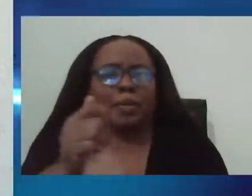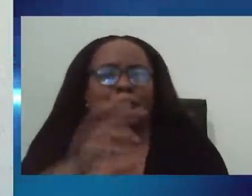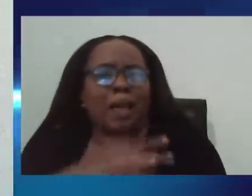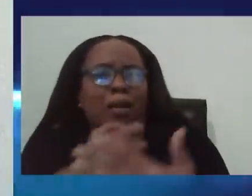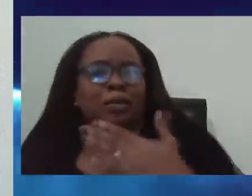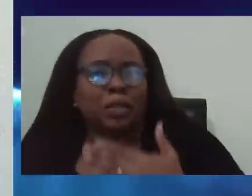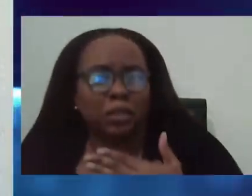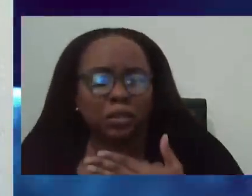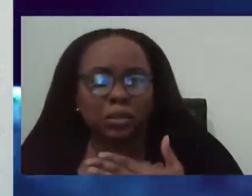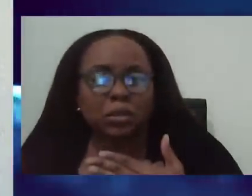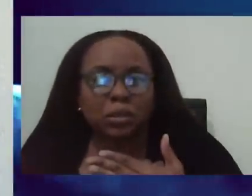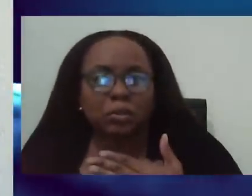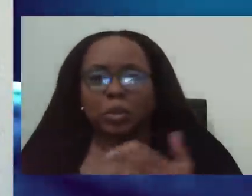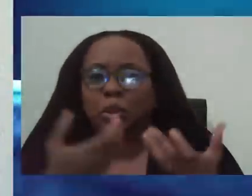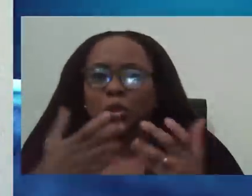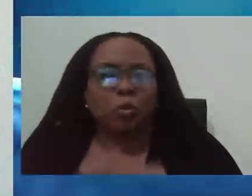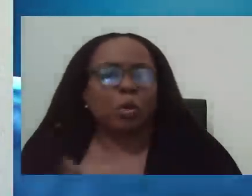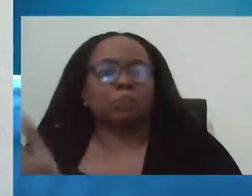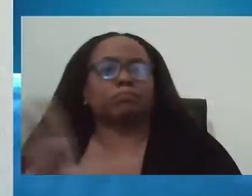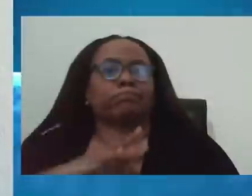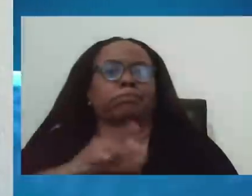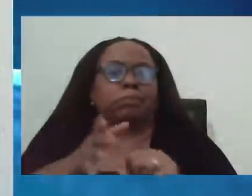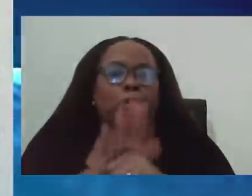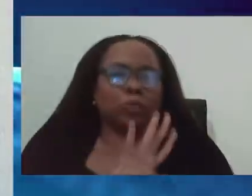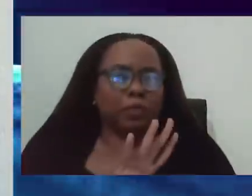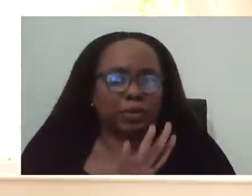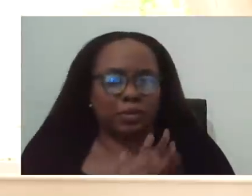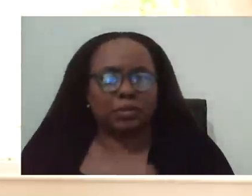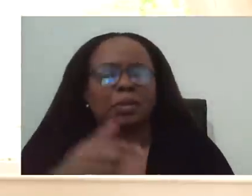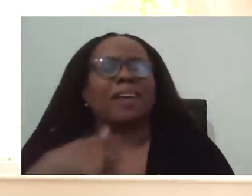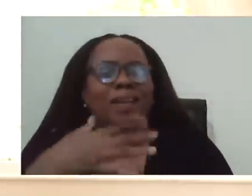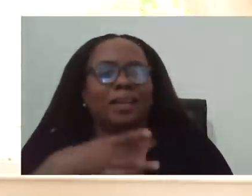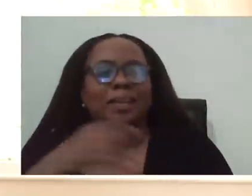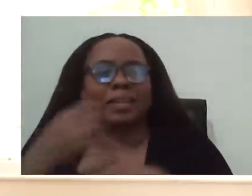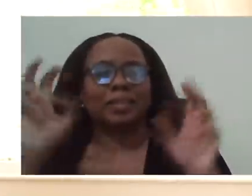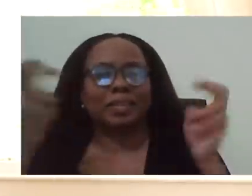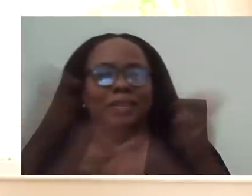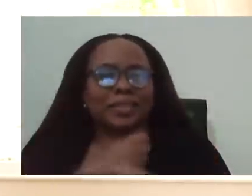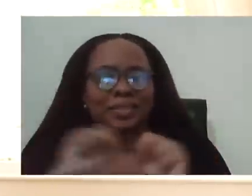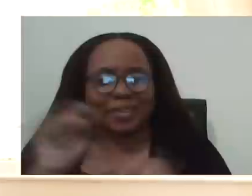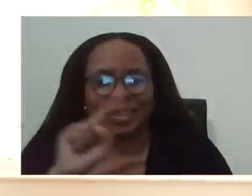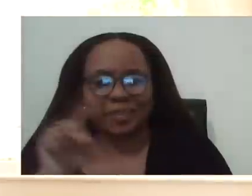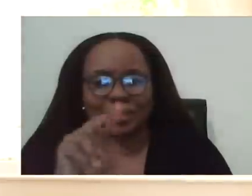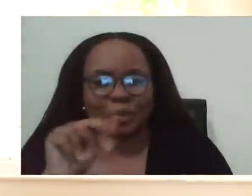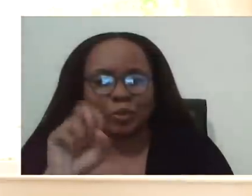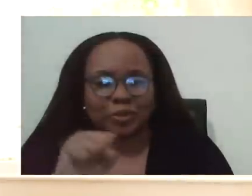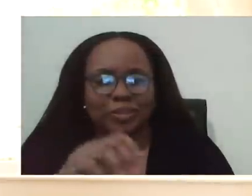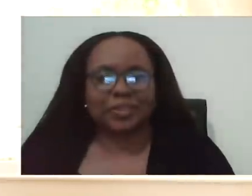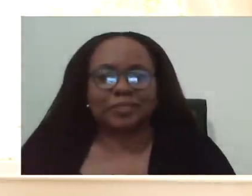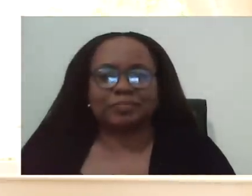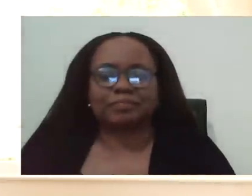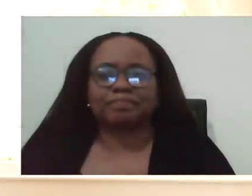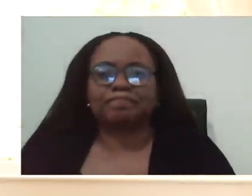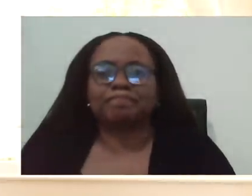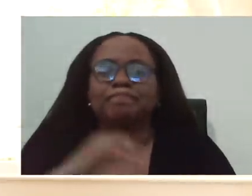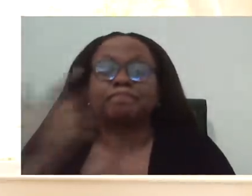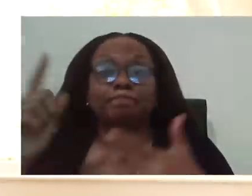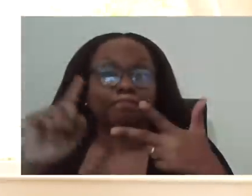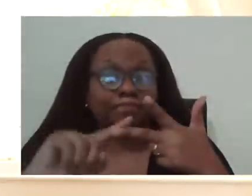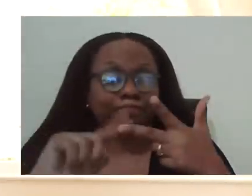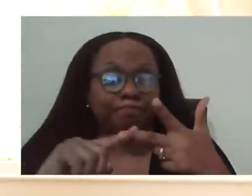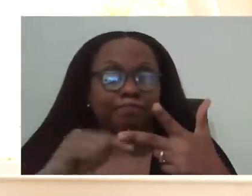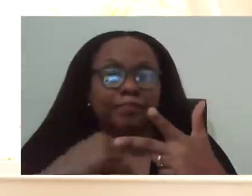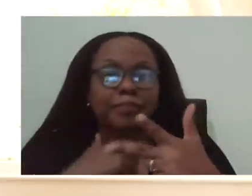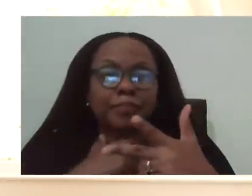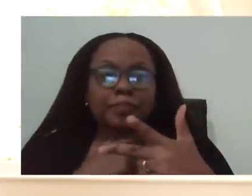Delta virus. I like the idea of the safe zones. And to Dr. Grandison, um, this person says, if a person is in